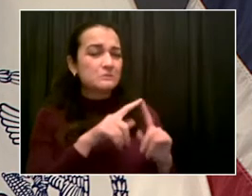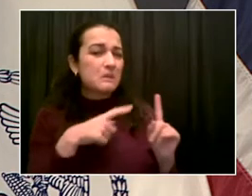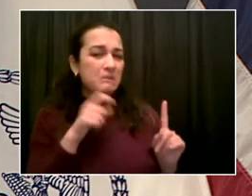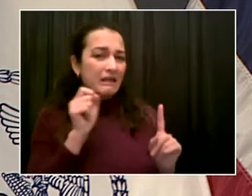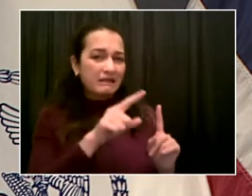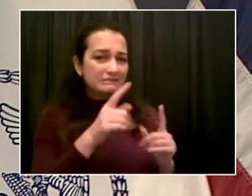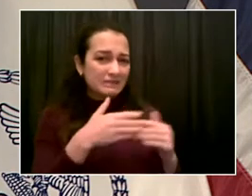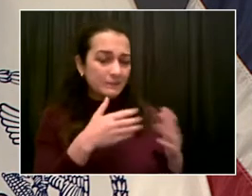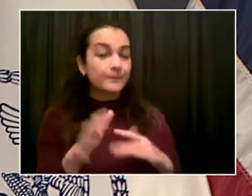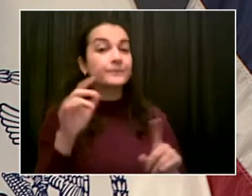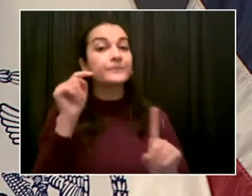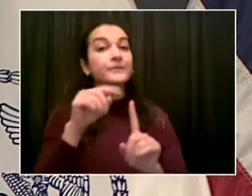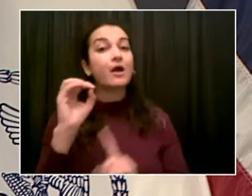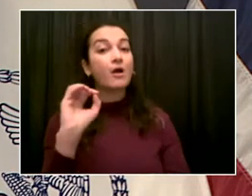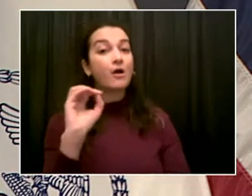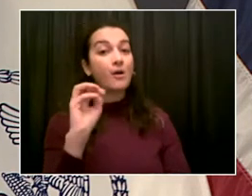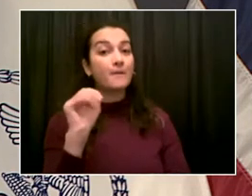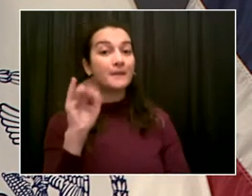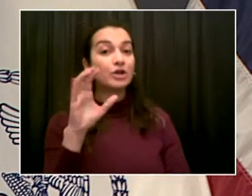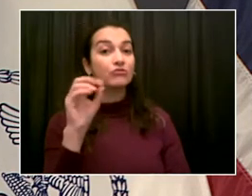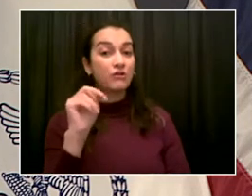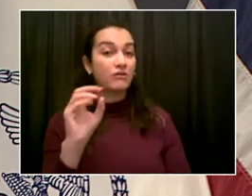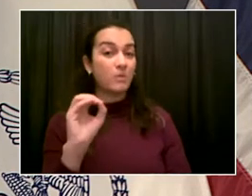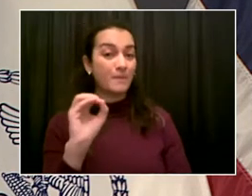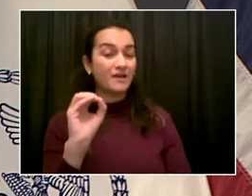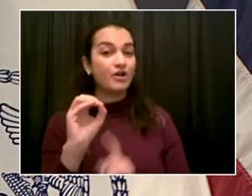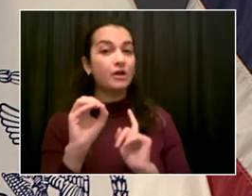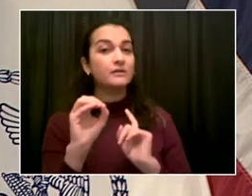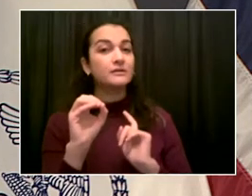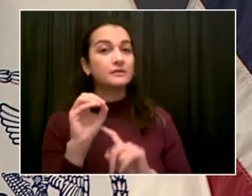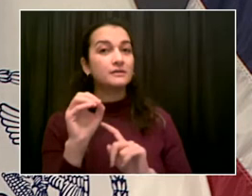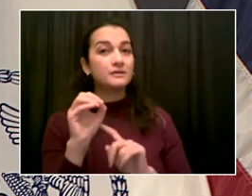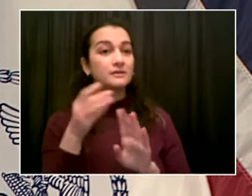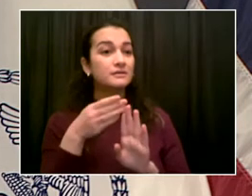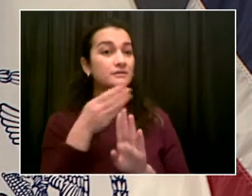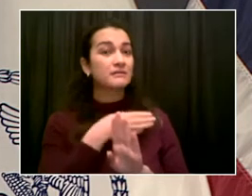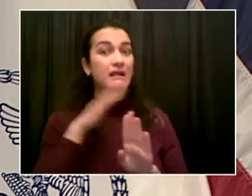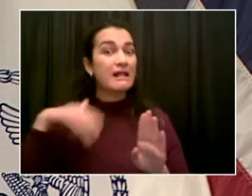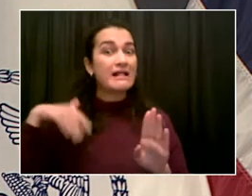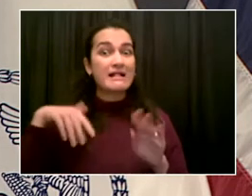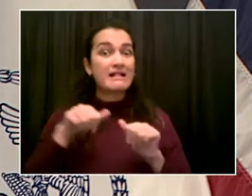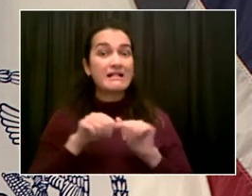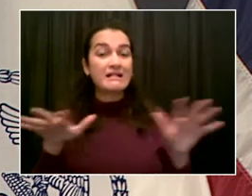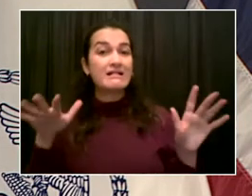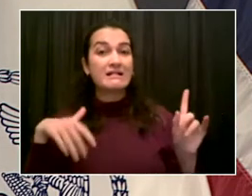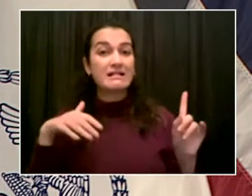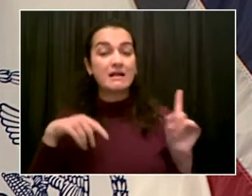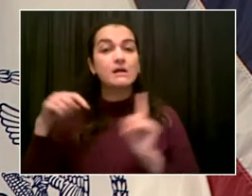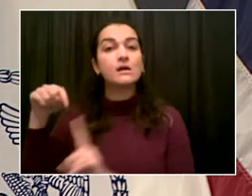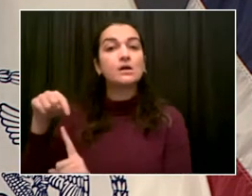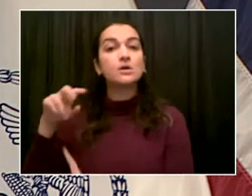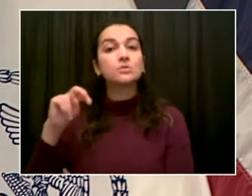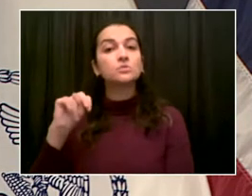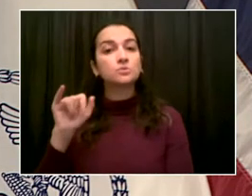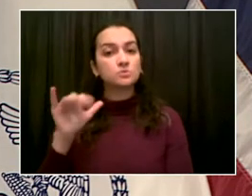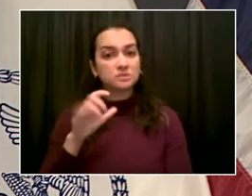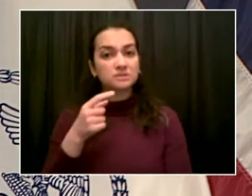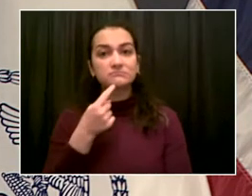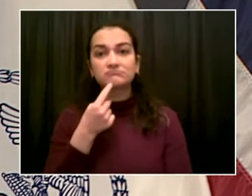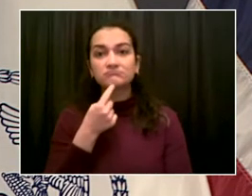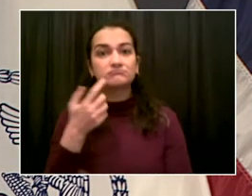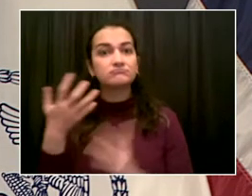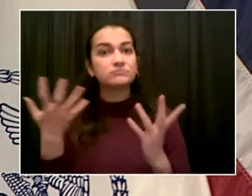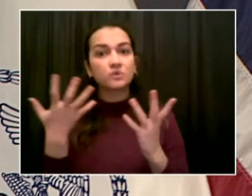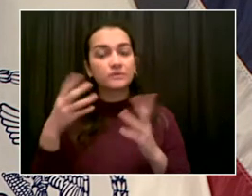the city's recommendation that people mask indoors in public spaces. Now it is the city's recommendation. It is the